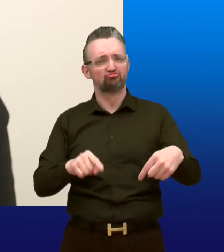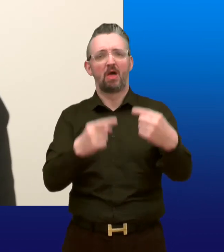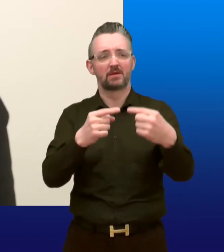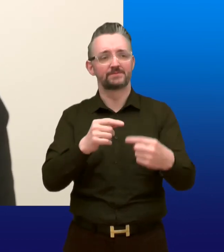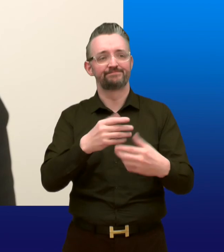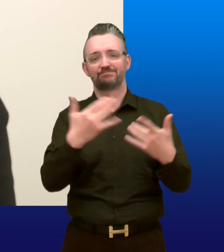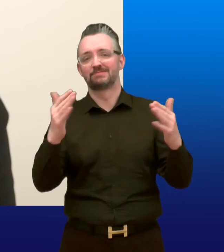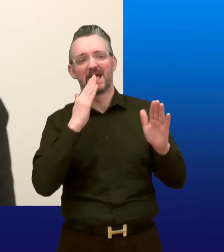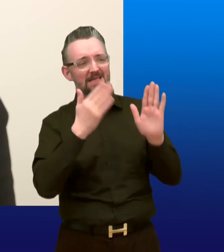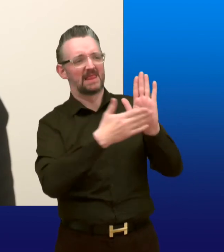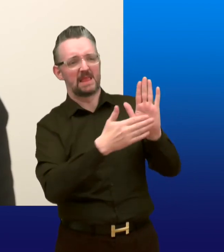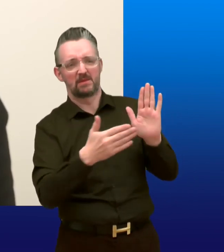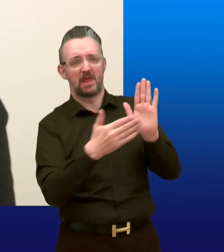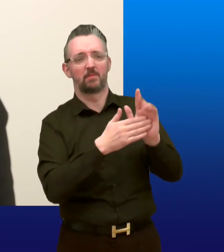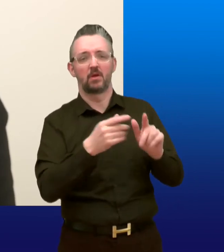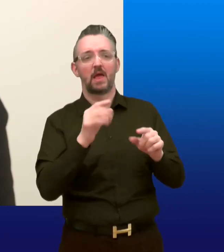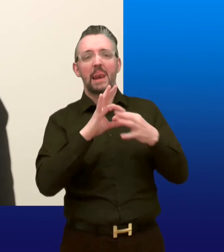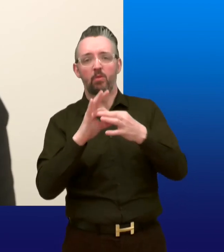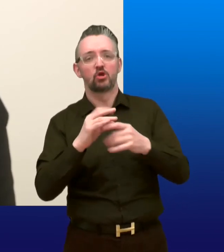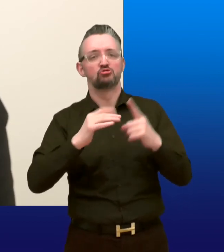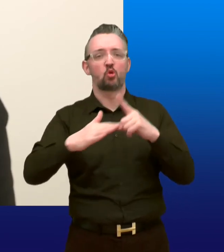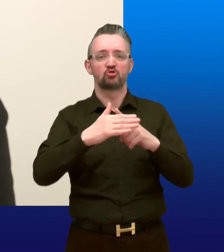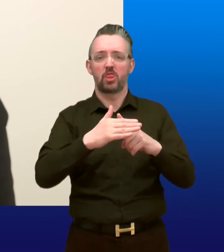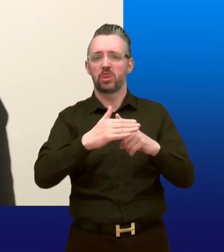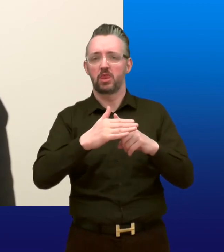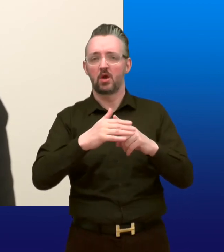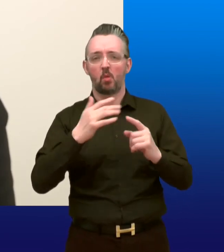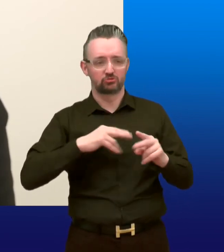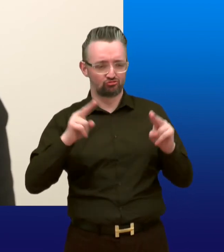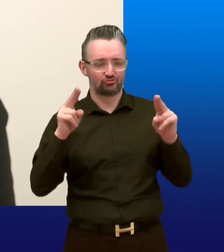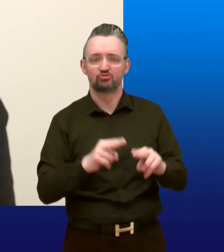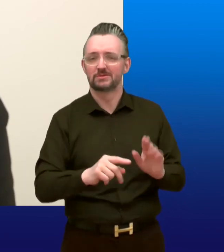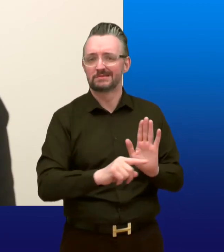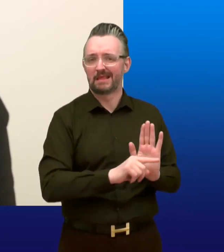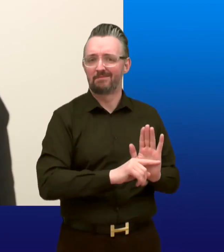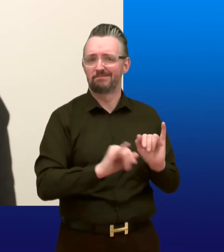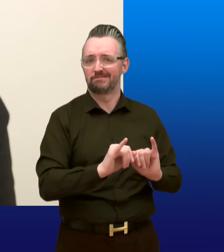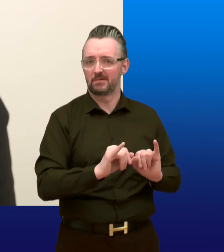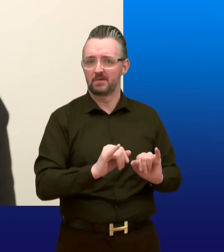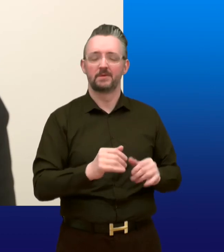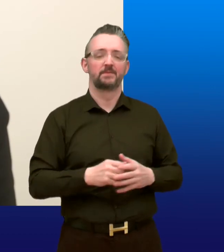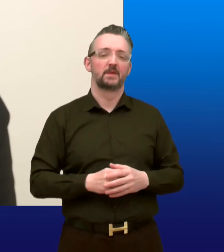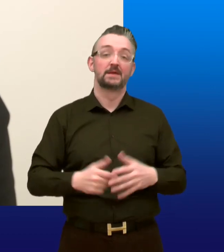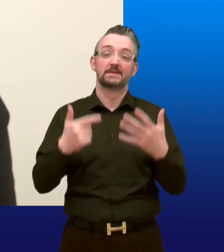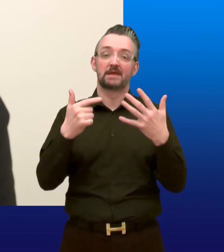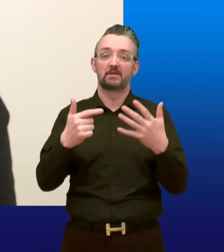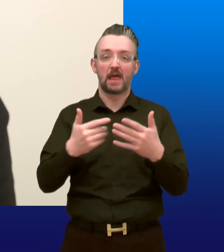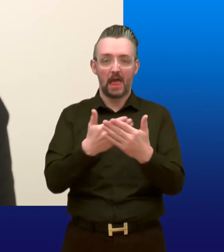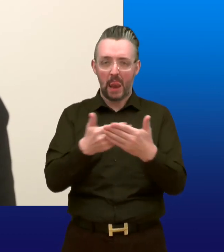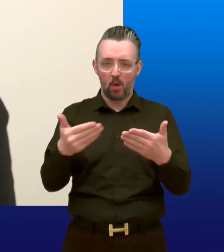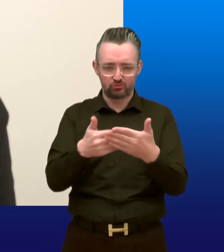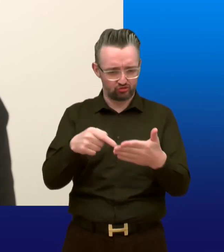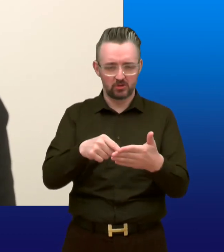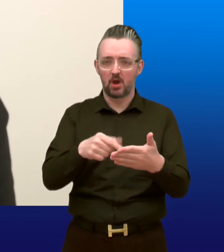challenge the myths and stereotypes about Social Security to help reduce stigma and negativity 7 change